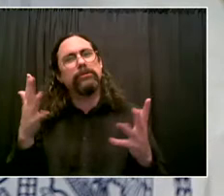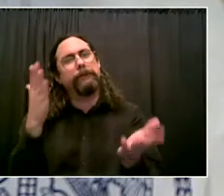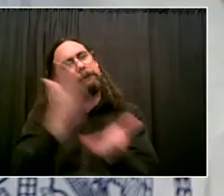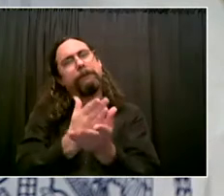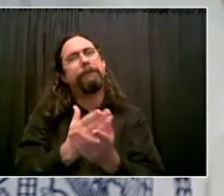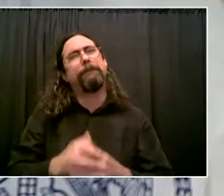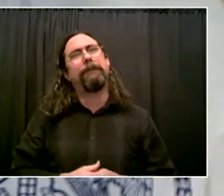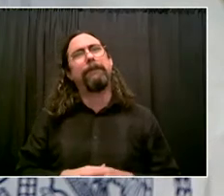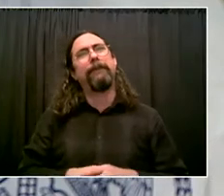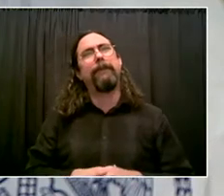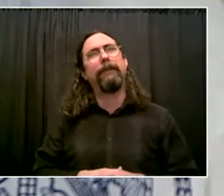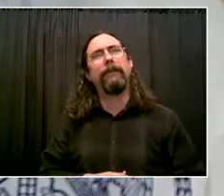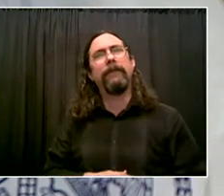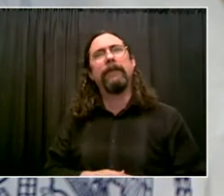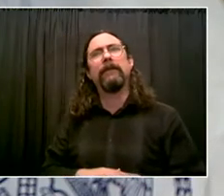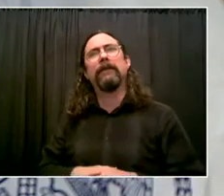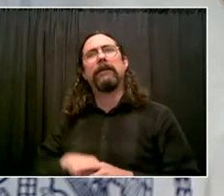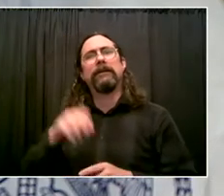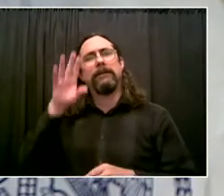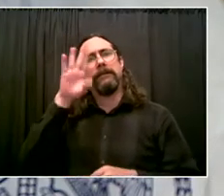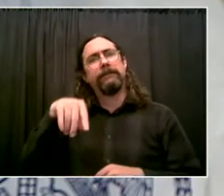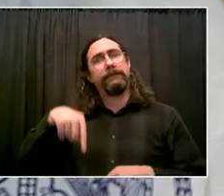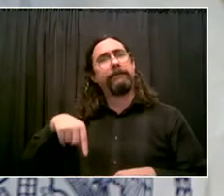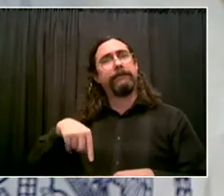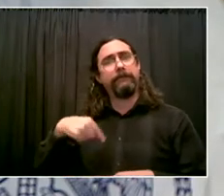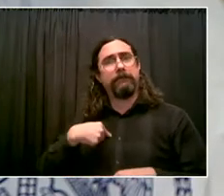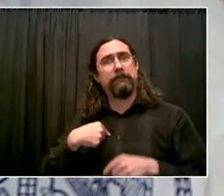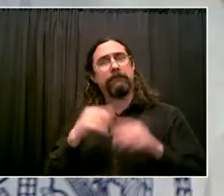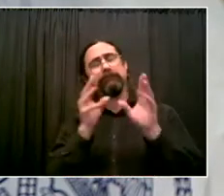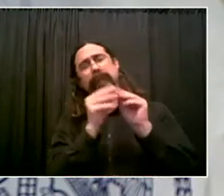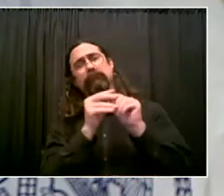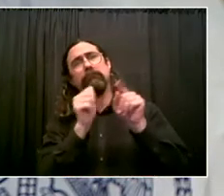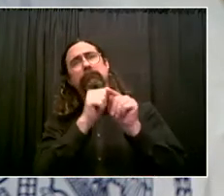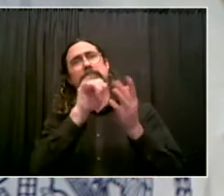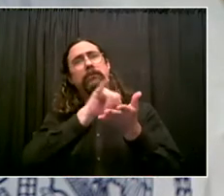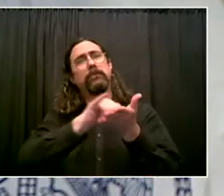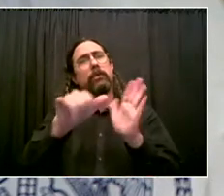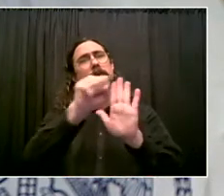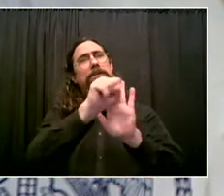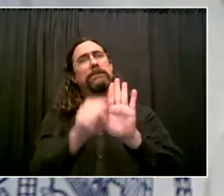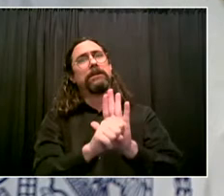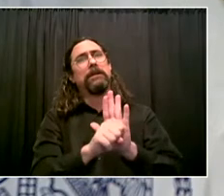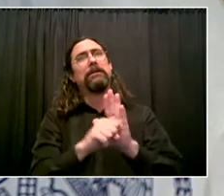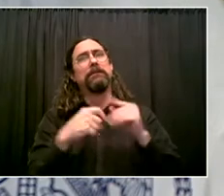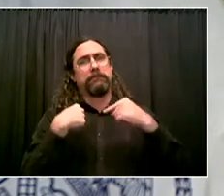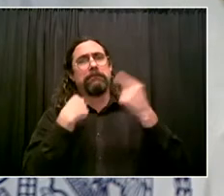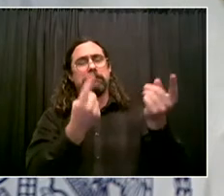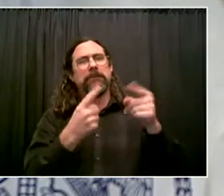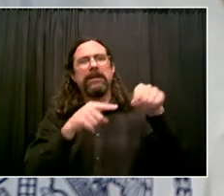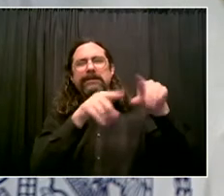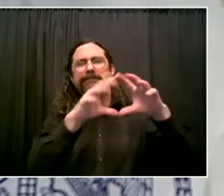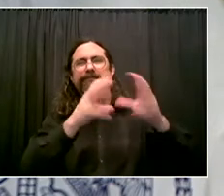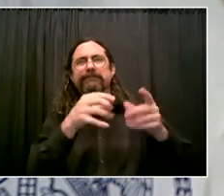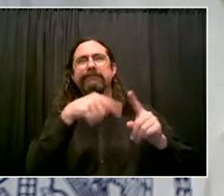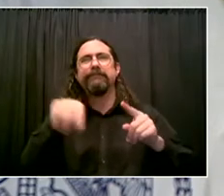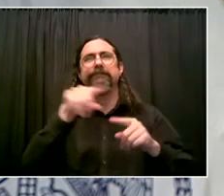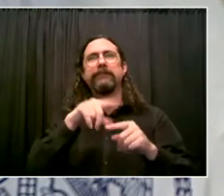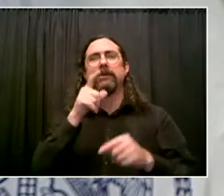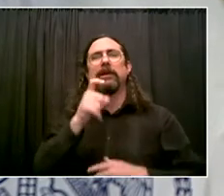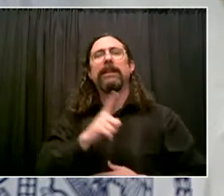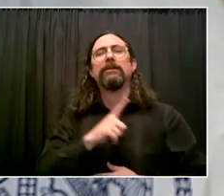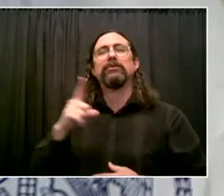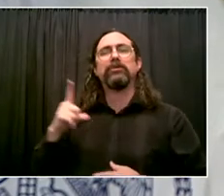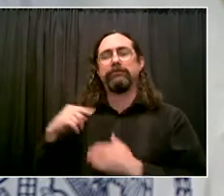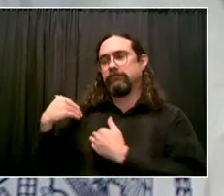help. In conversations with the legislative leaders and members of the legislature, we found a lot of common ground on a